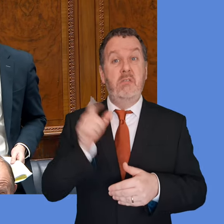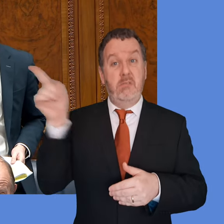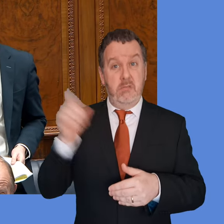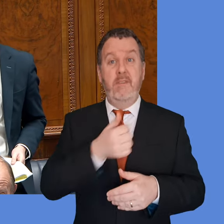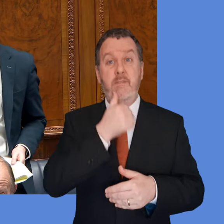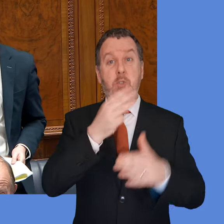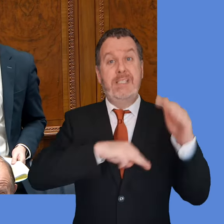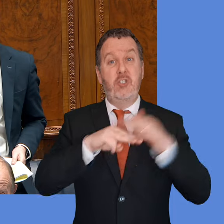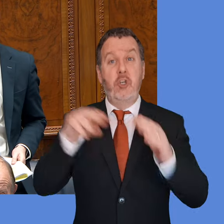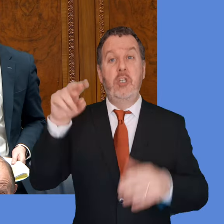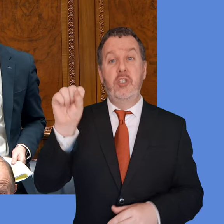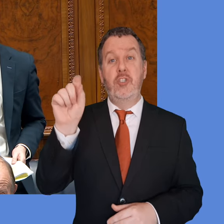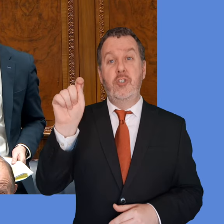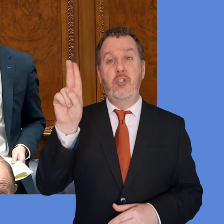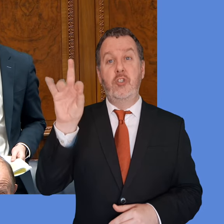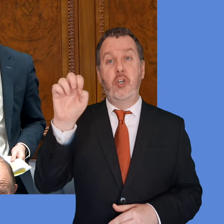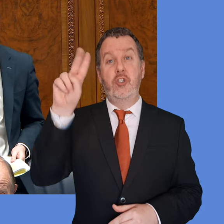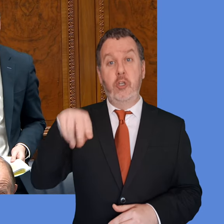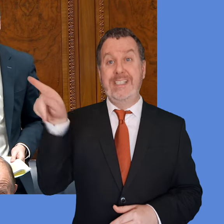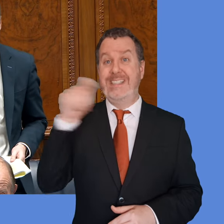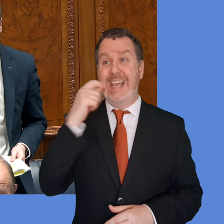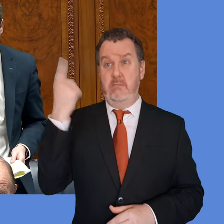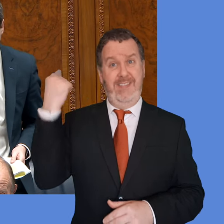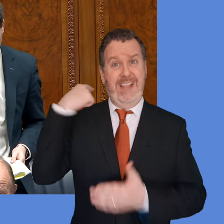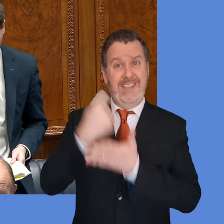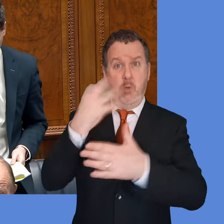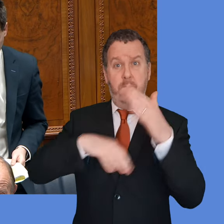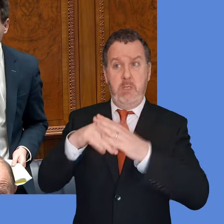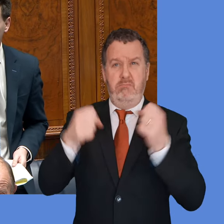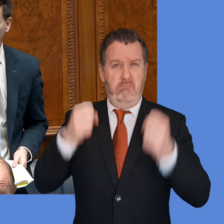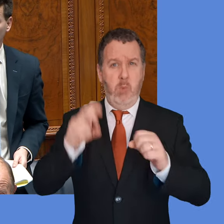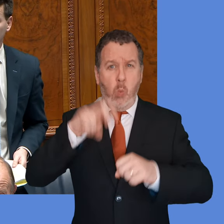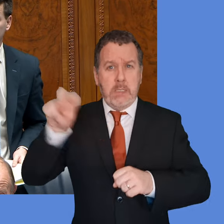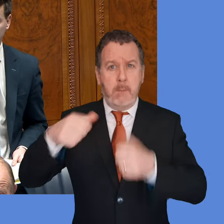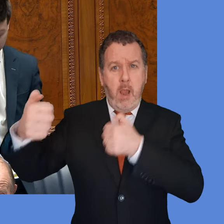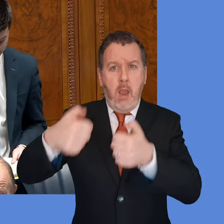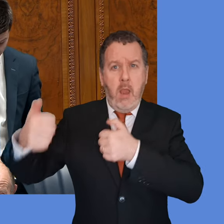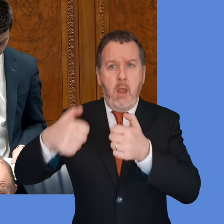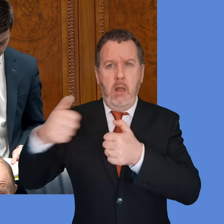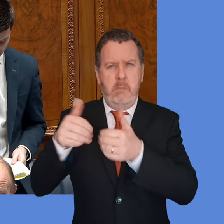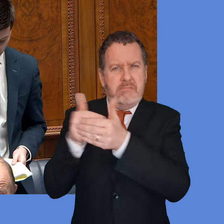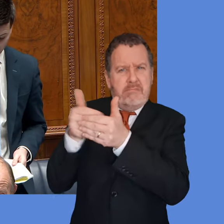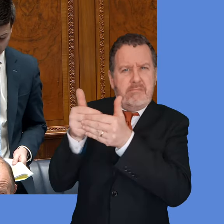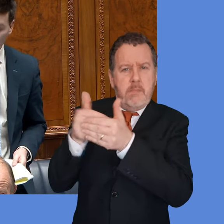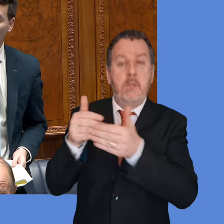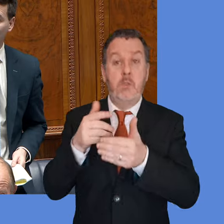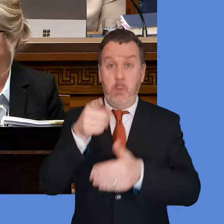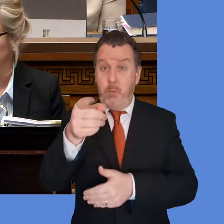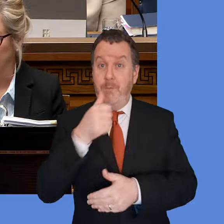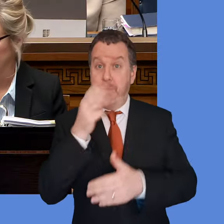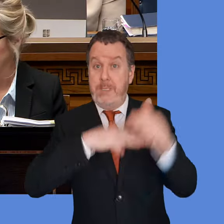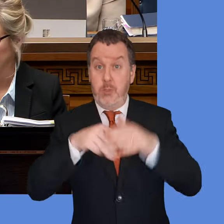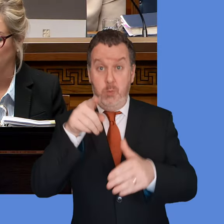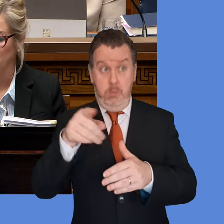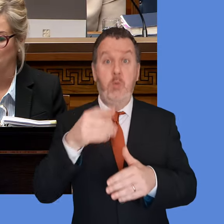Scotland suggesting it was an all too common use of WhatsApps. With that in mind, can the Minister inform the House did she supply the inquiry with